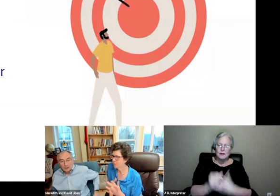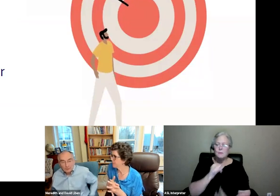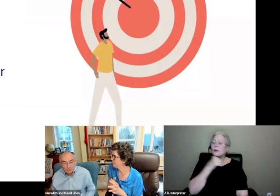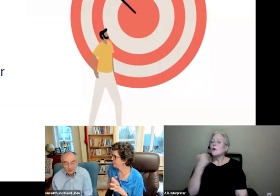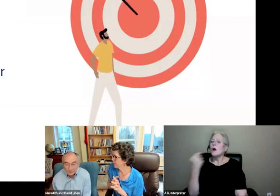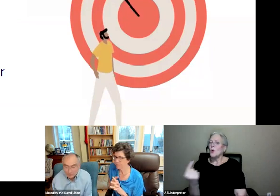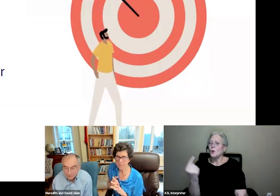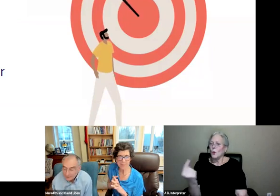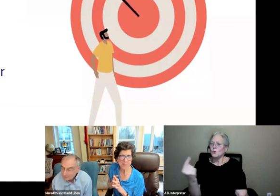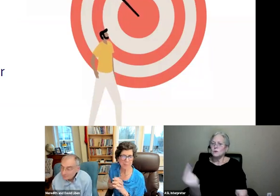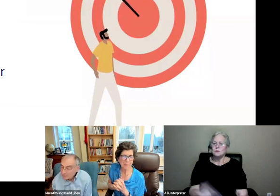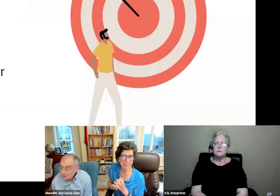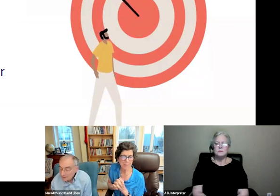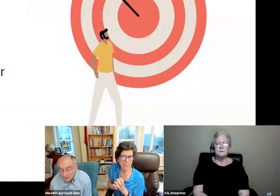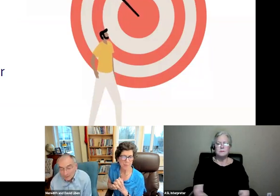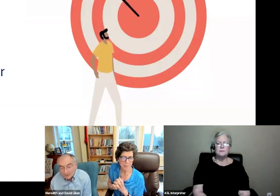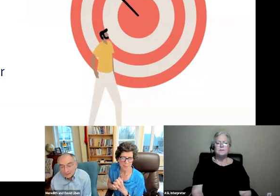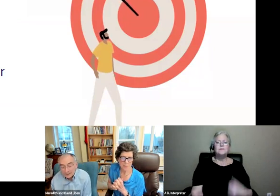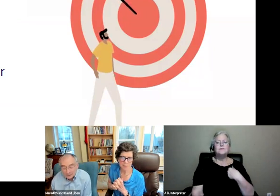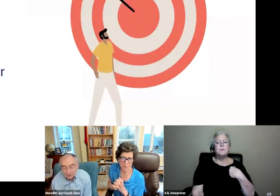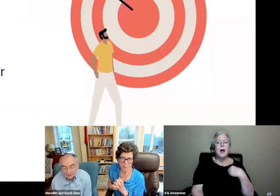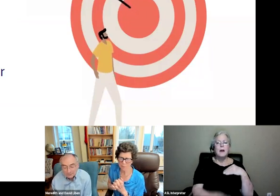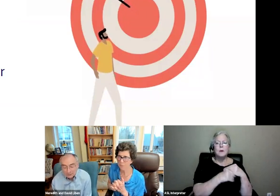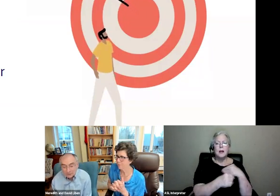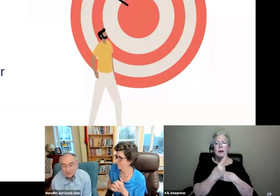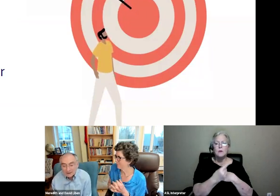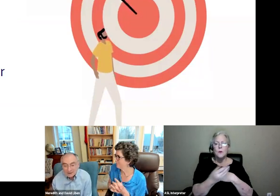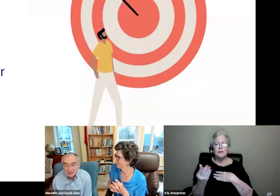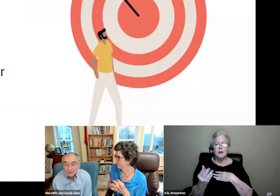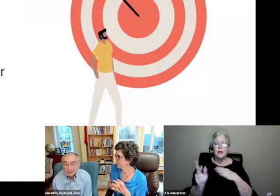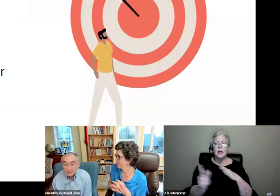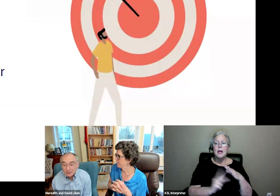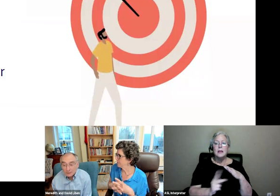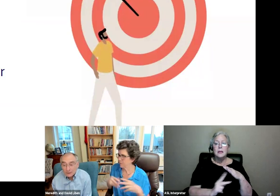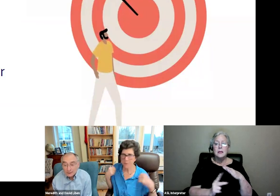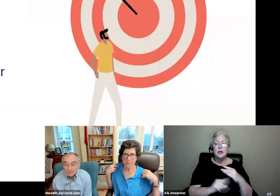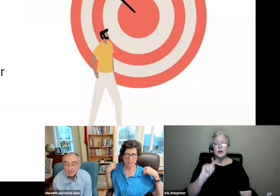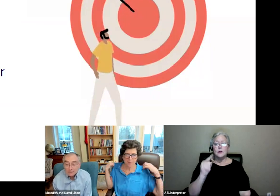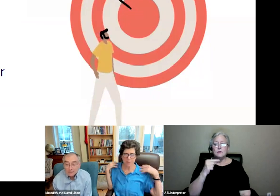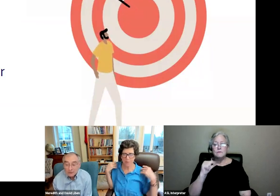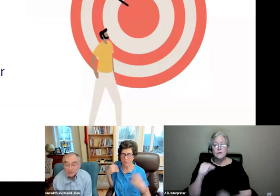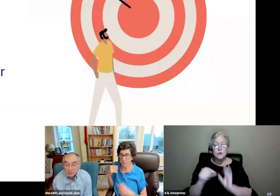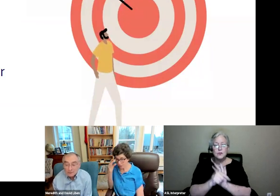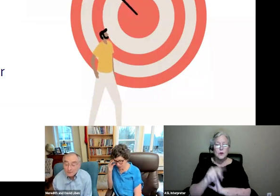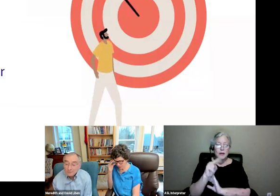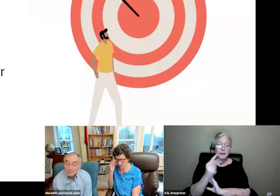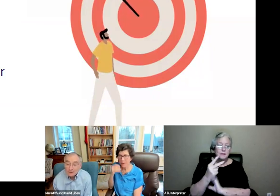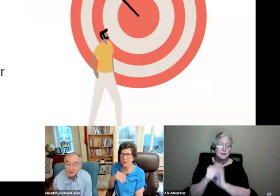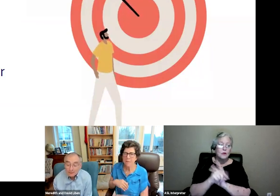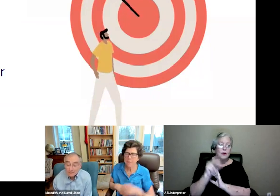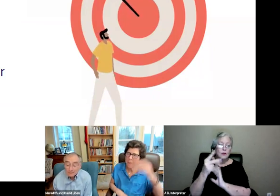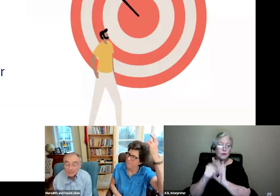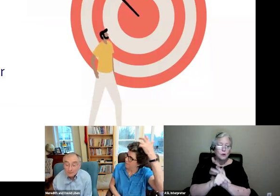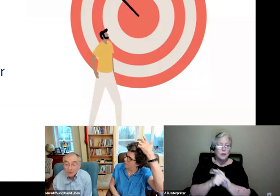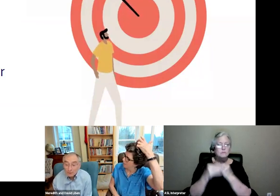I would only add one thing. Kindergarten, first grade, second grade, third grade, really well into fifth